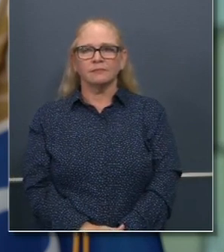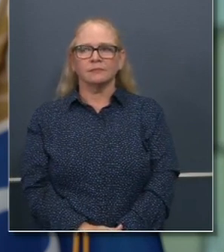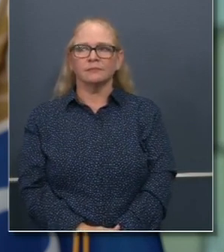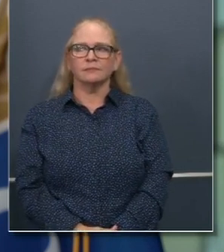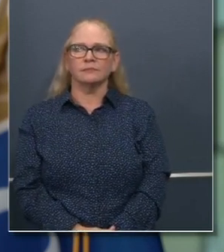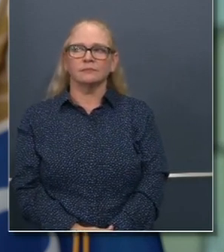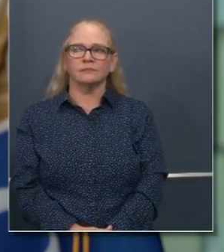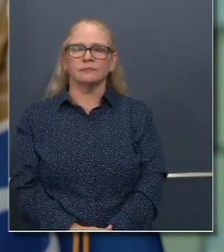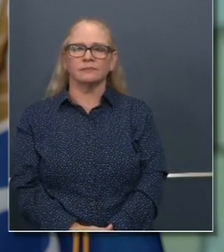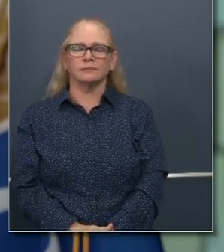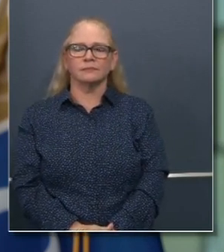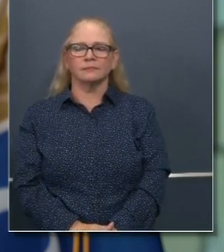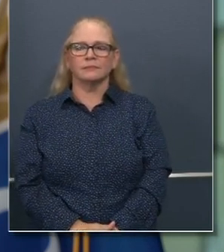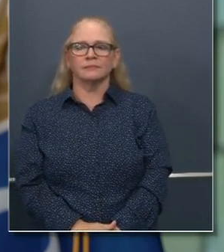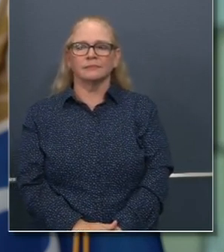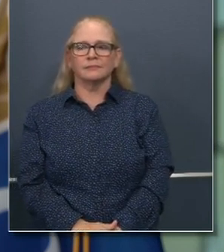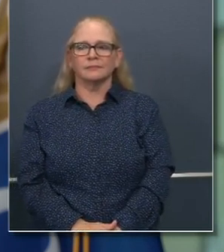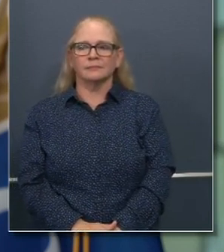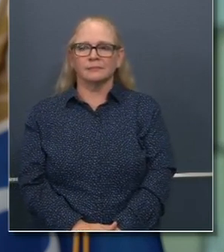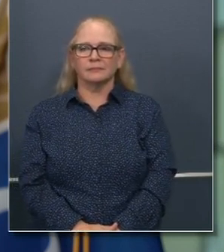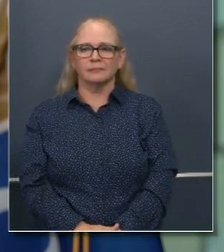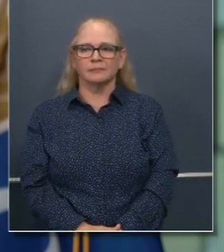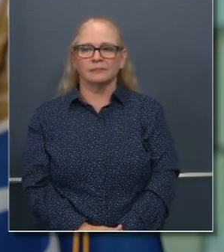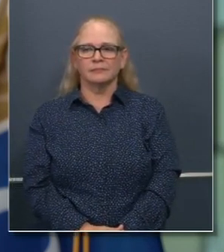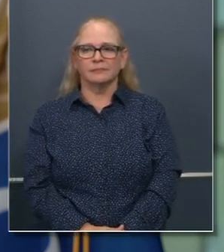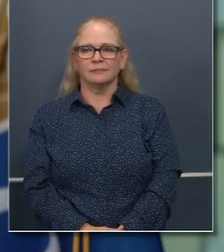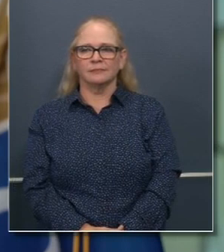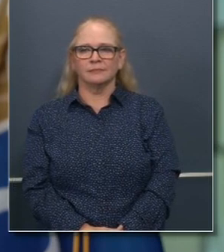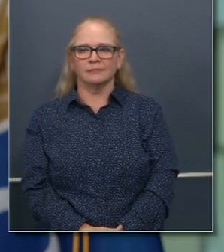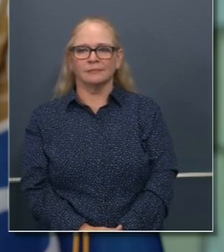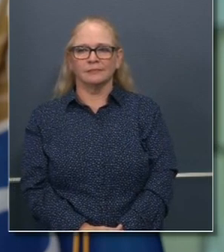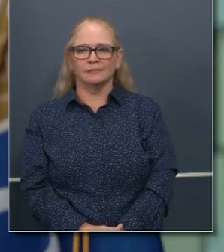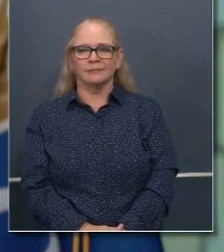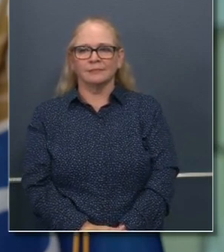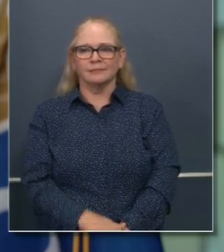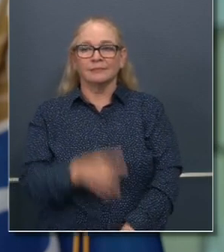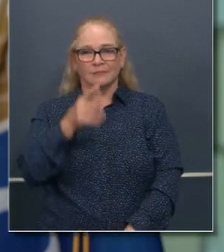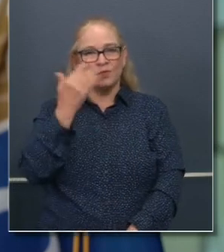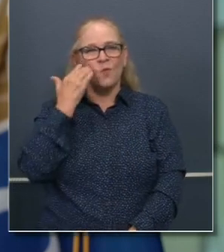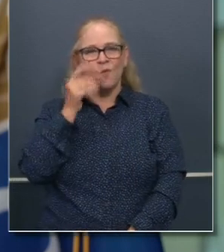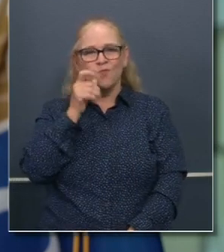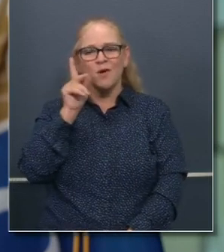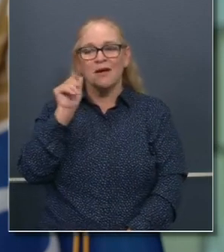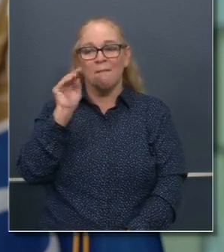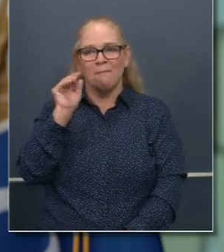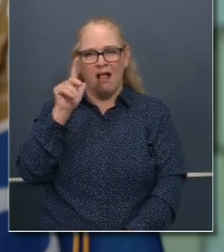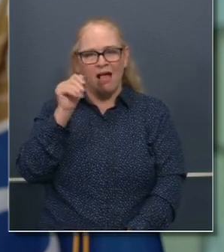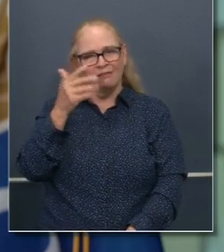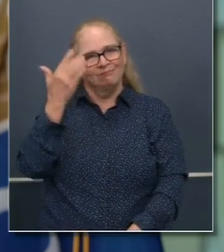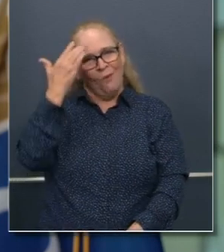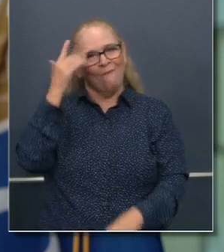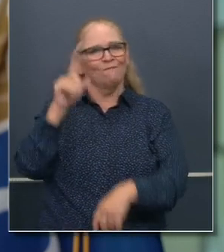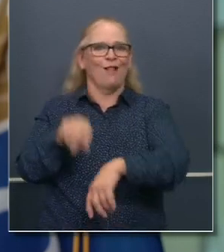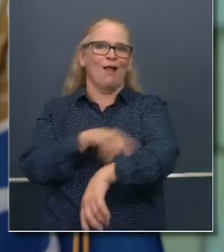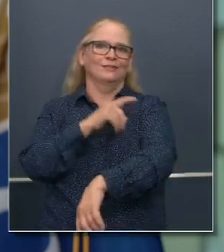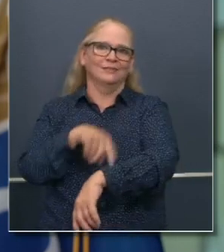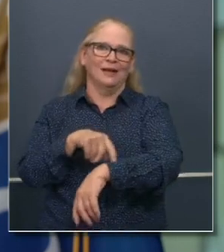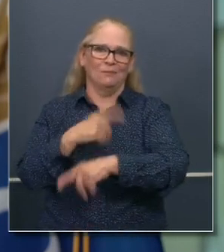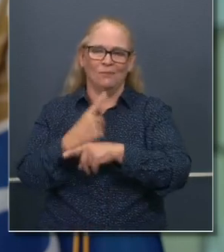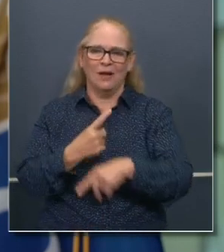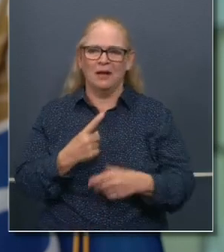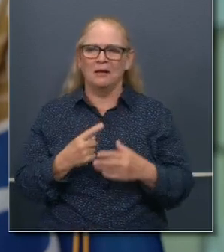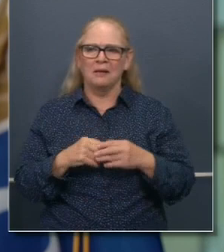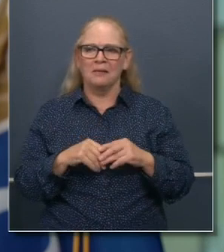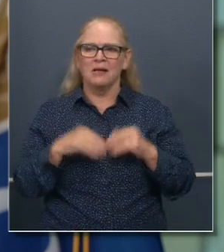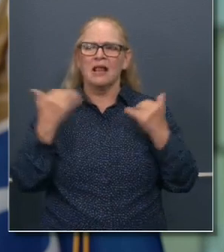Governor, as you mentioned, you've known Kamala Harris for a very long time. The country is now getting to know her and think about her in a